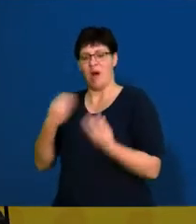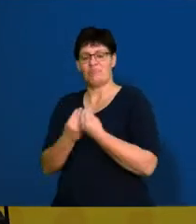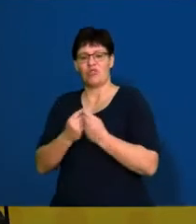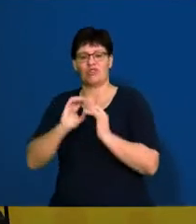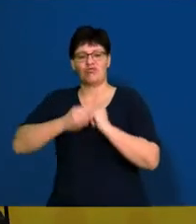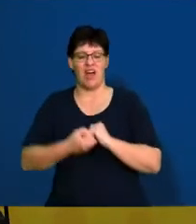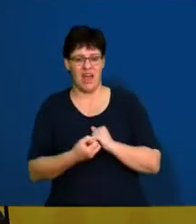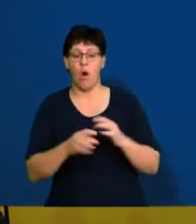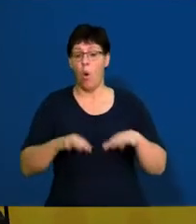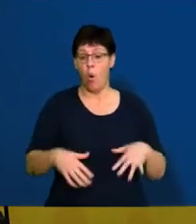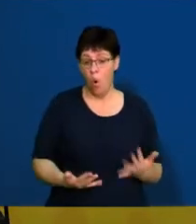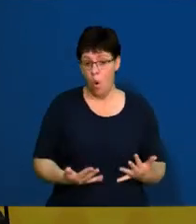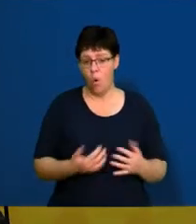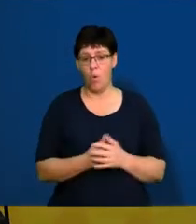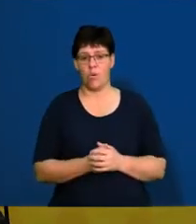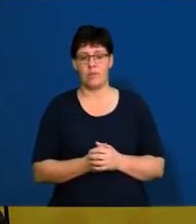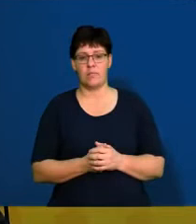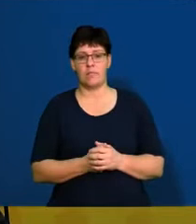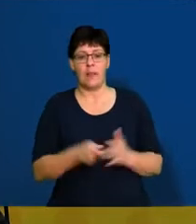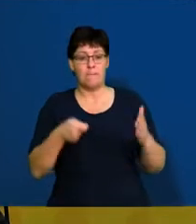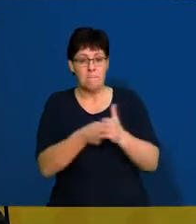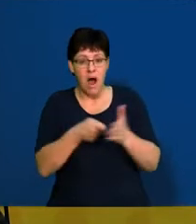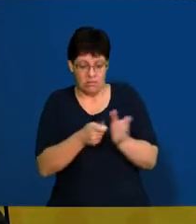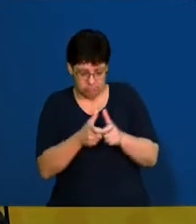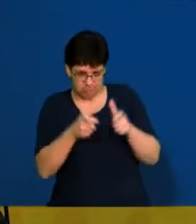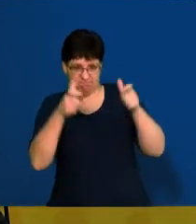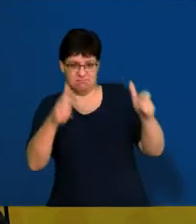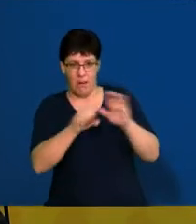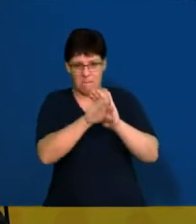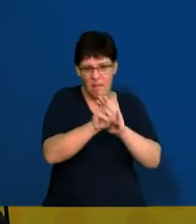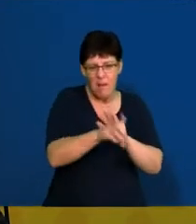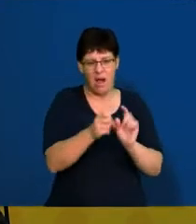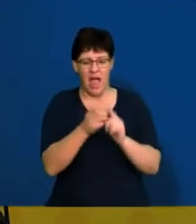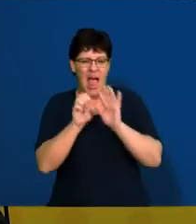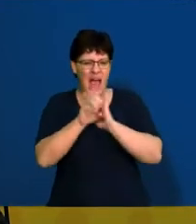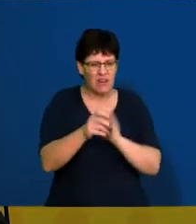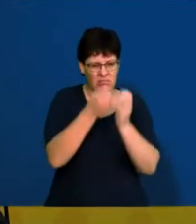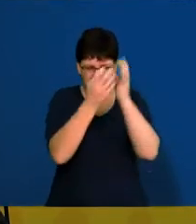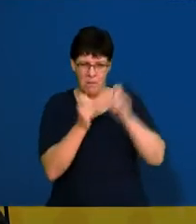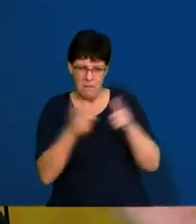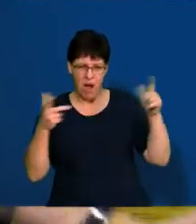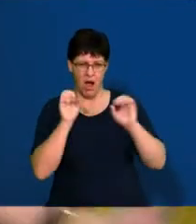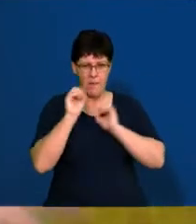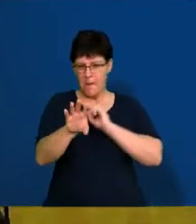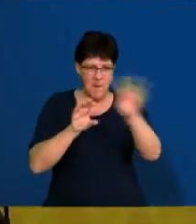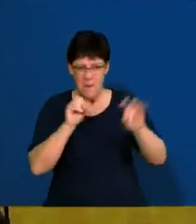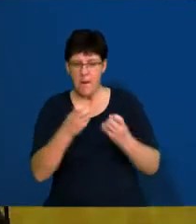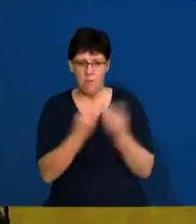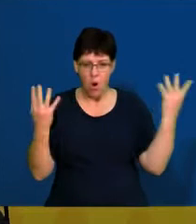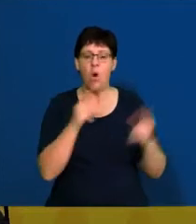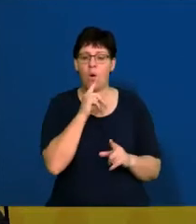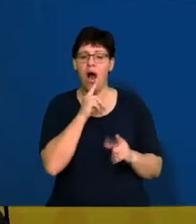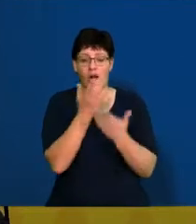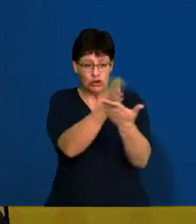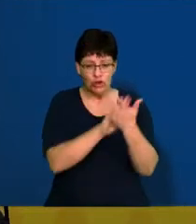or we're going to increase our marketing, increase our advertising. So we're trying to get as much market